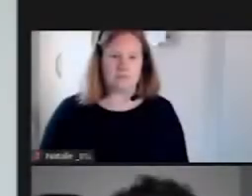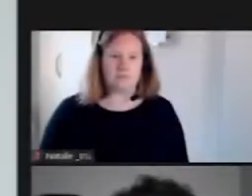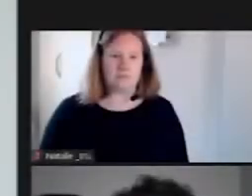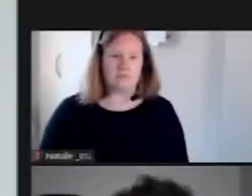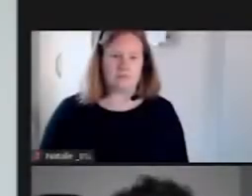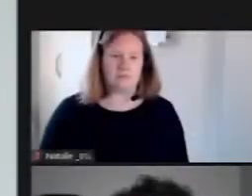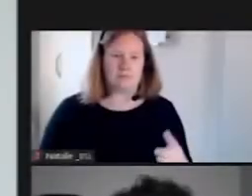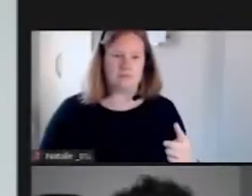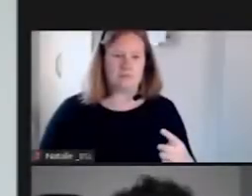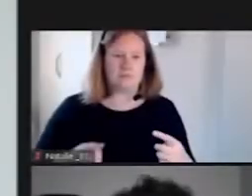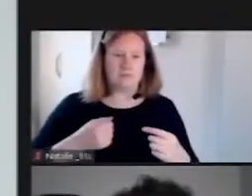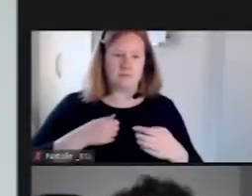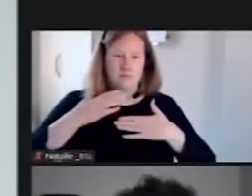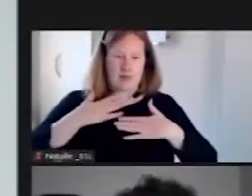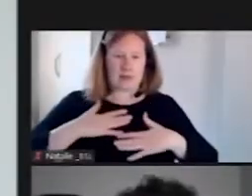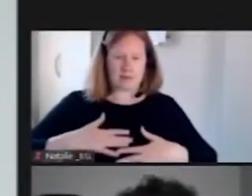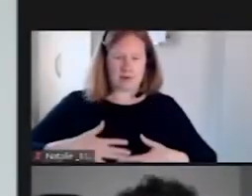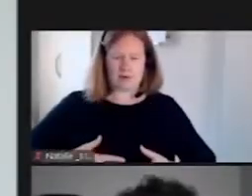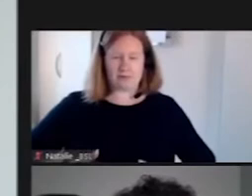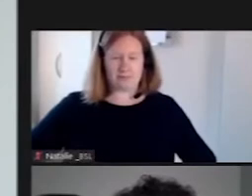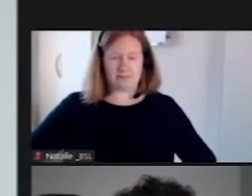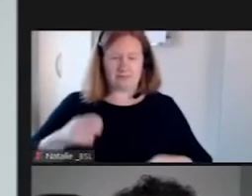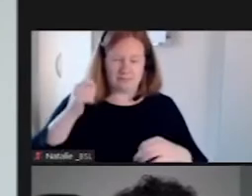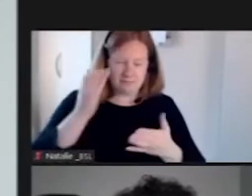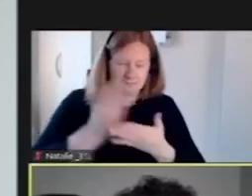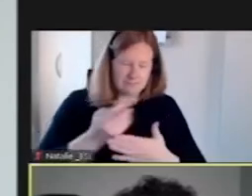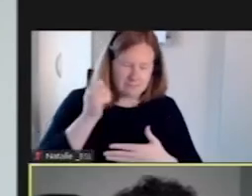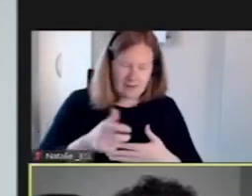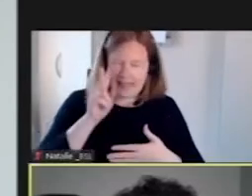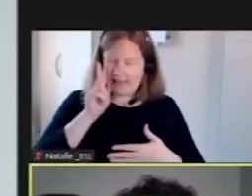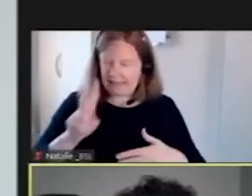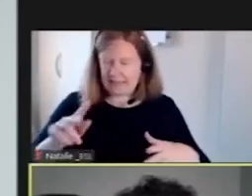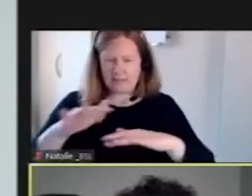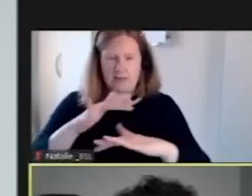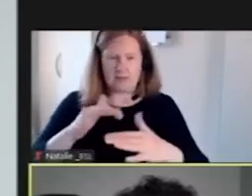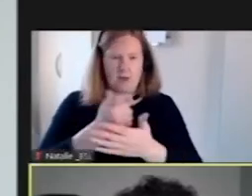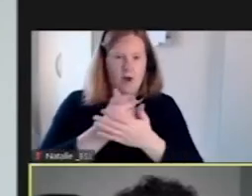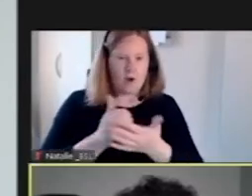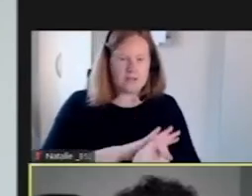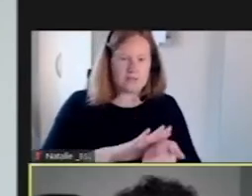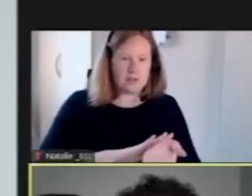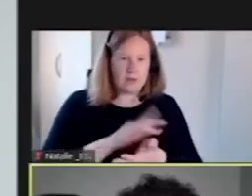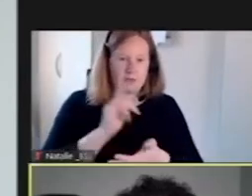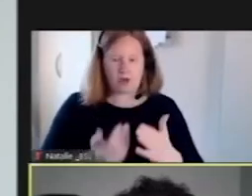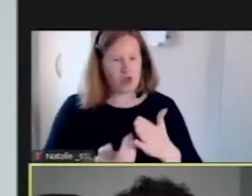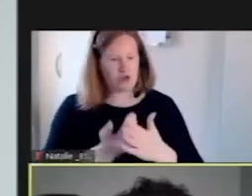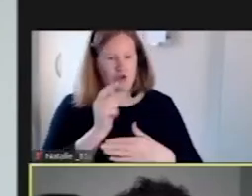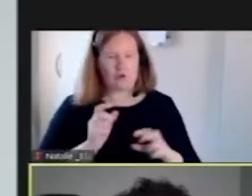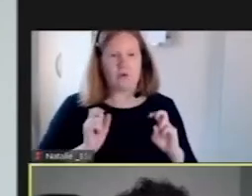My body is rarely seen in abyss, always blue, it's new this, white.